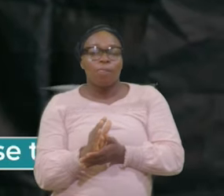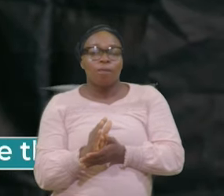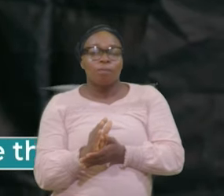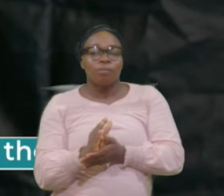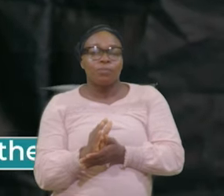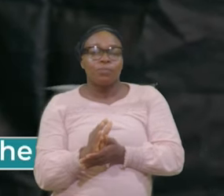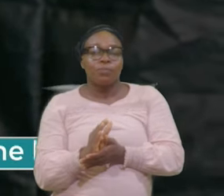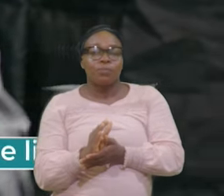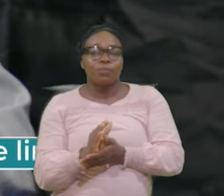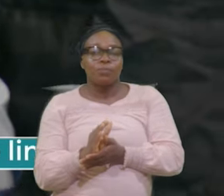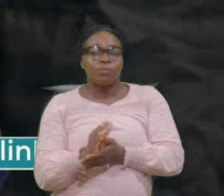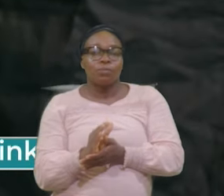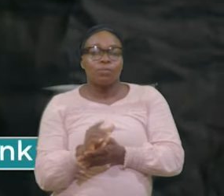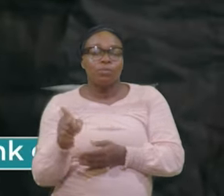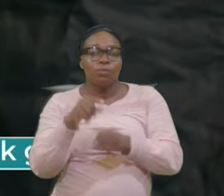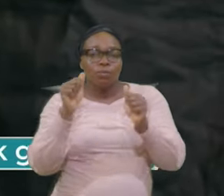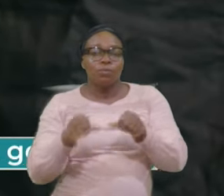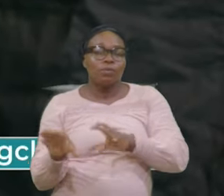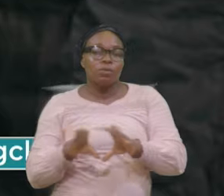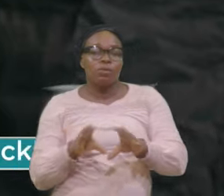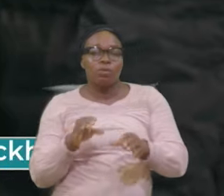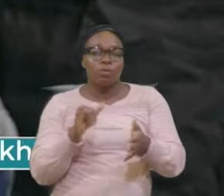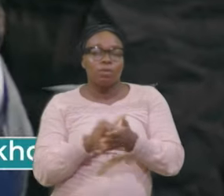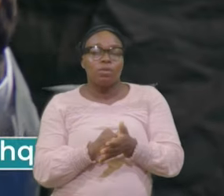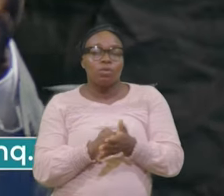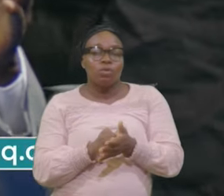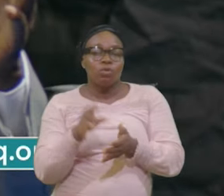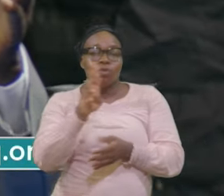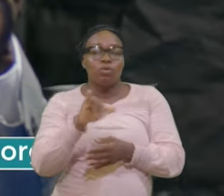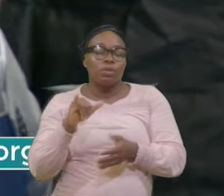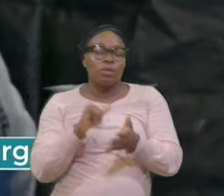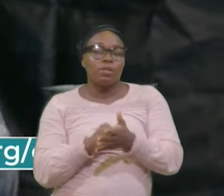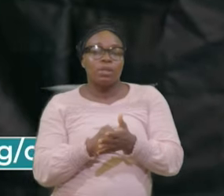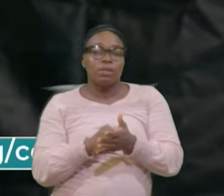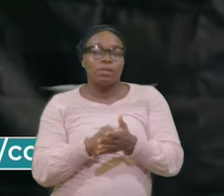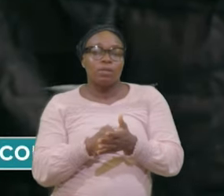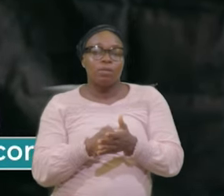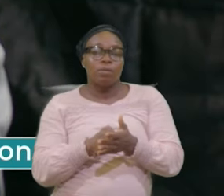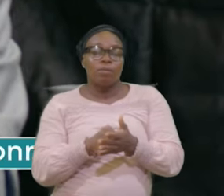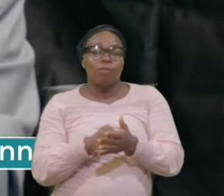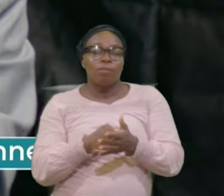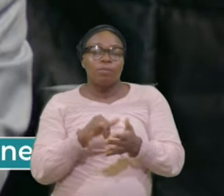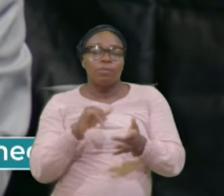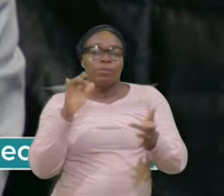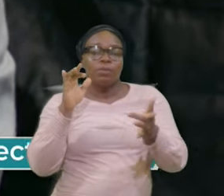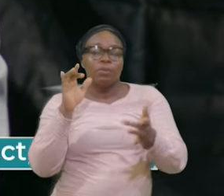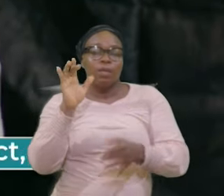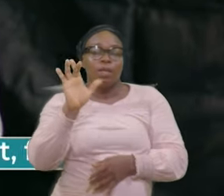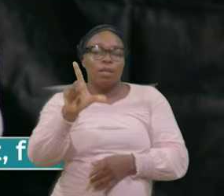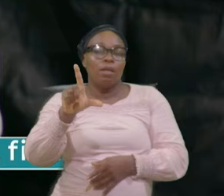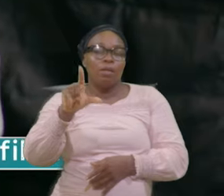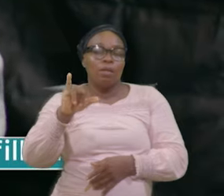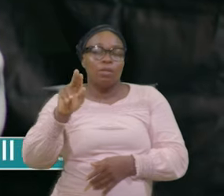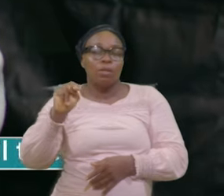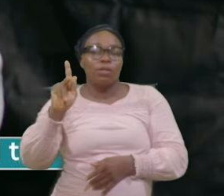You Can Do That And Those Of You From The Television Or Radio You Have A Phone Number There